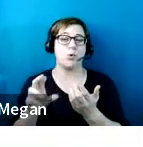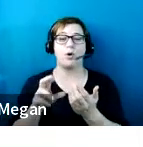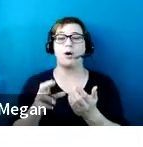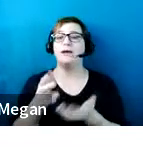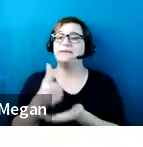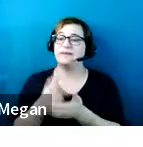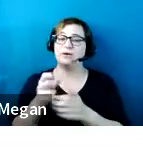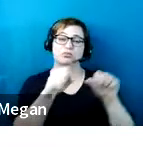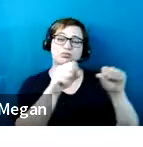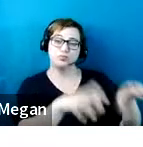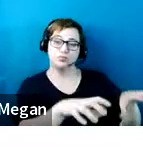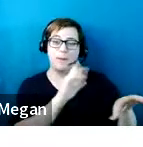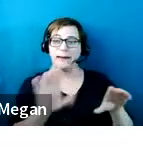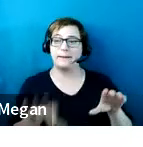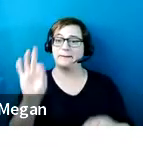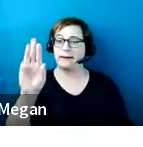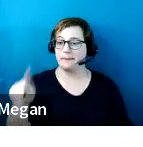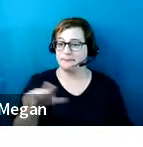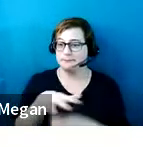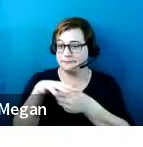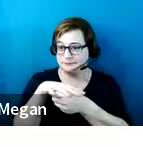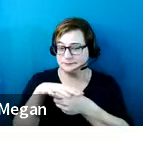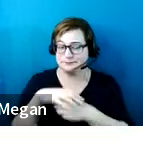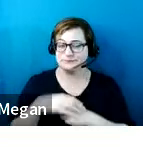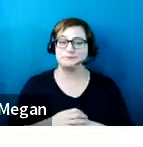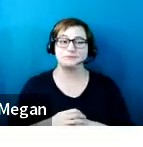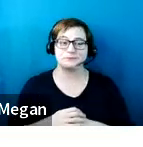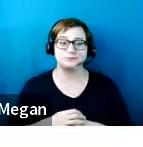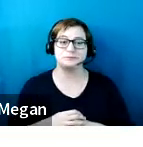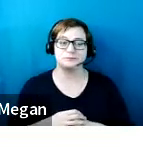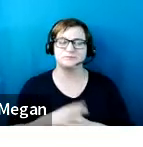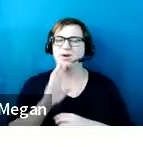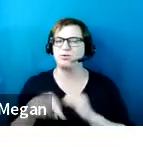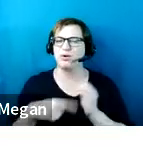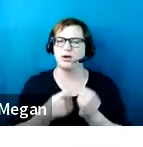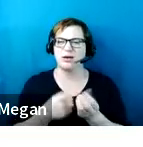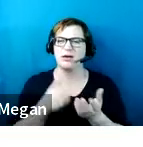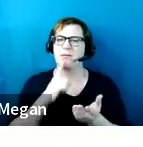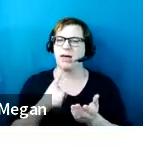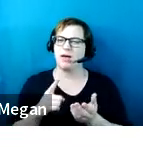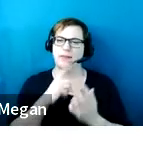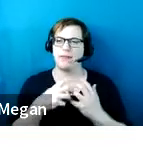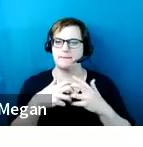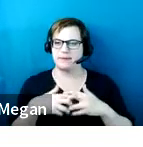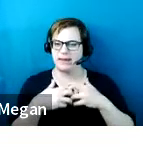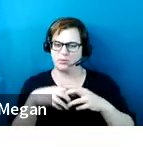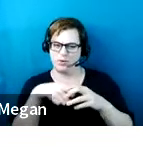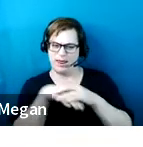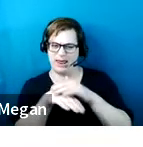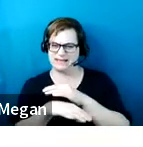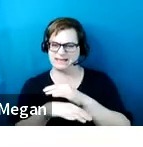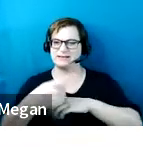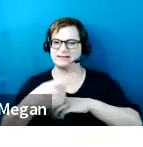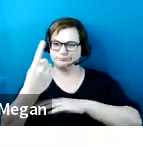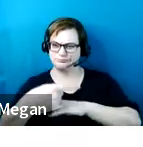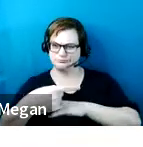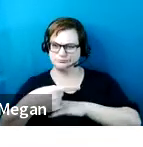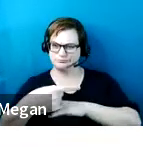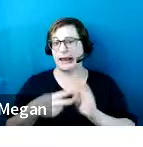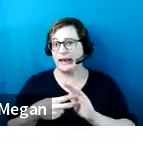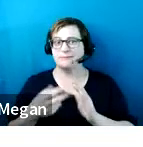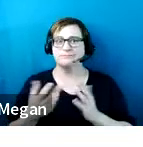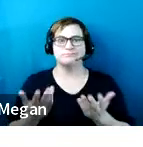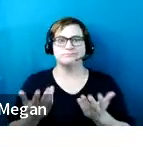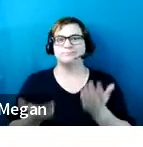and pickup areas. Now, when we talk about mechanical access parking garage, that is when you may have